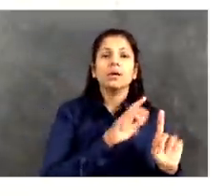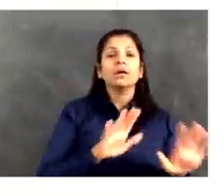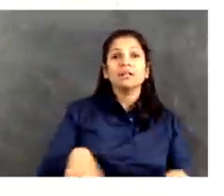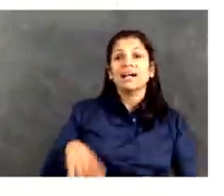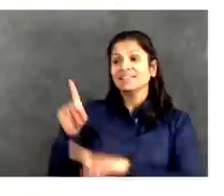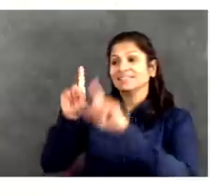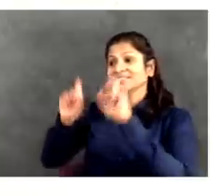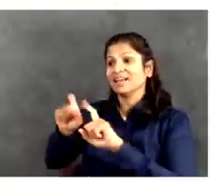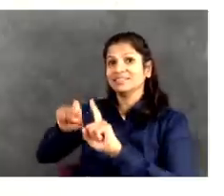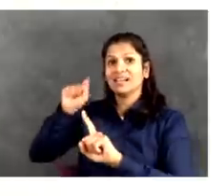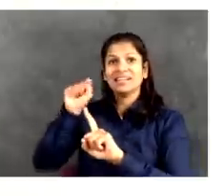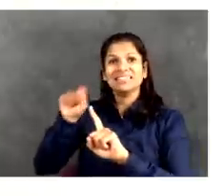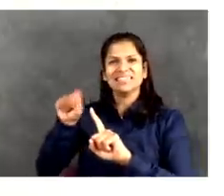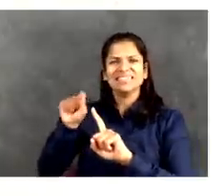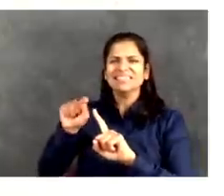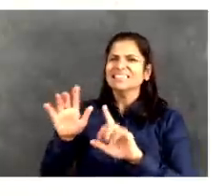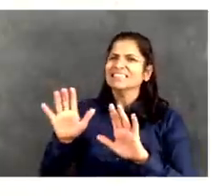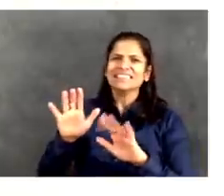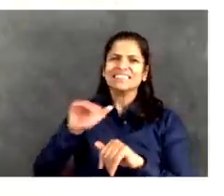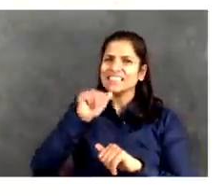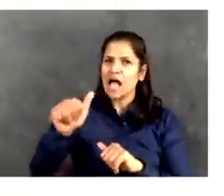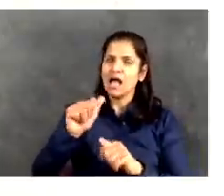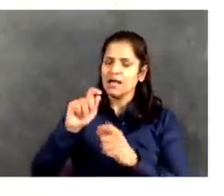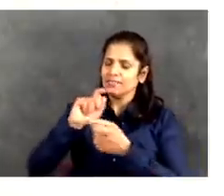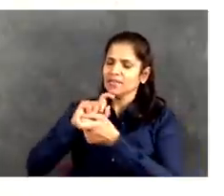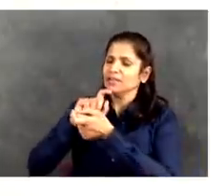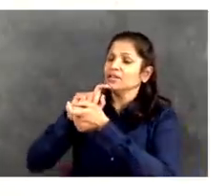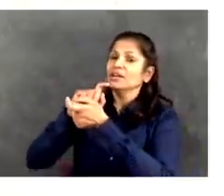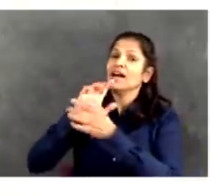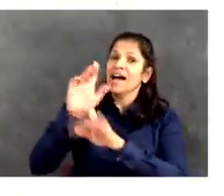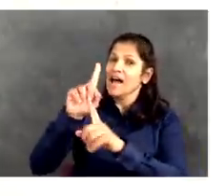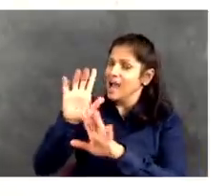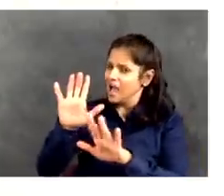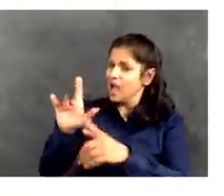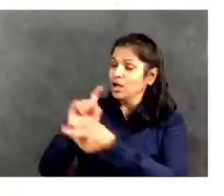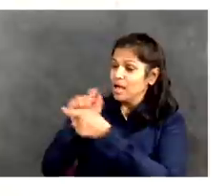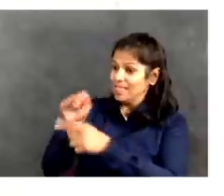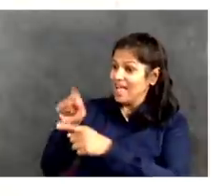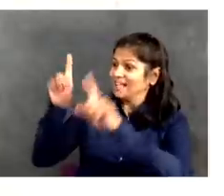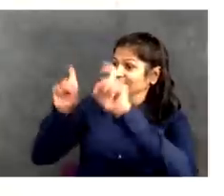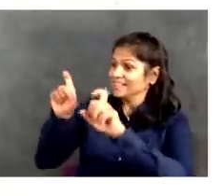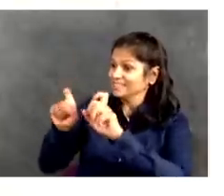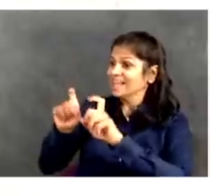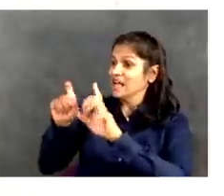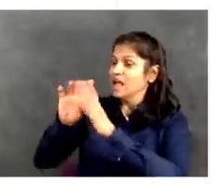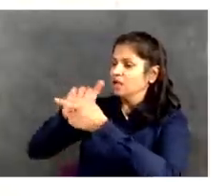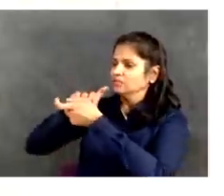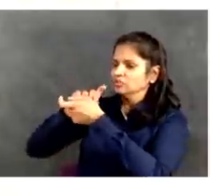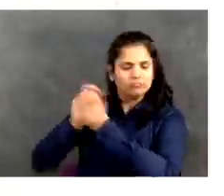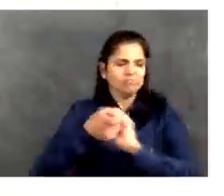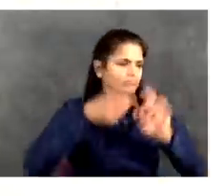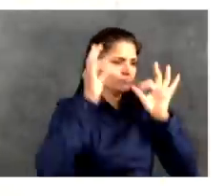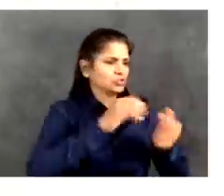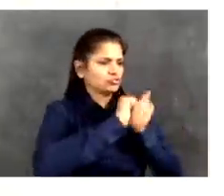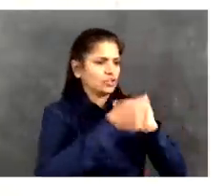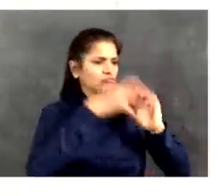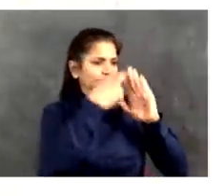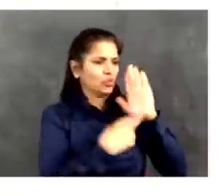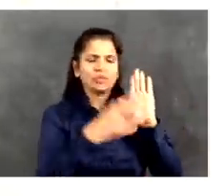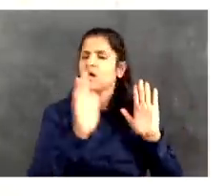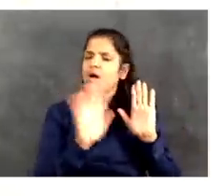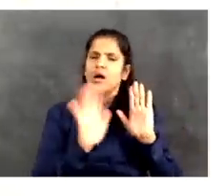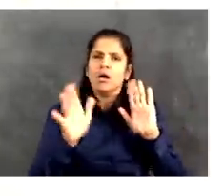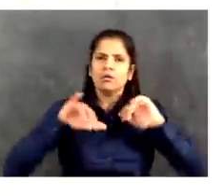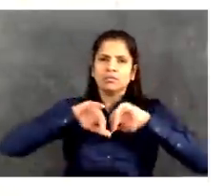and, you know, monitoring your symptoms for whether or not you get better or worse over the course of three or four days. And that we want to